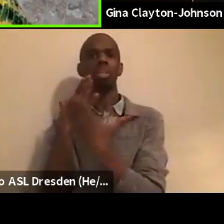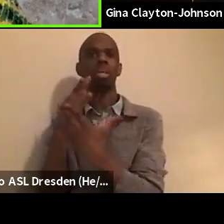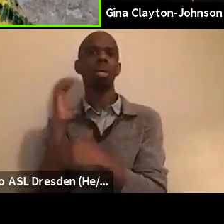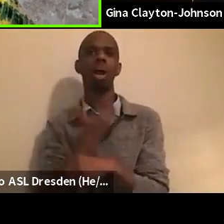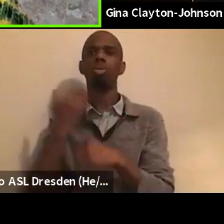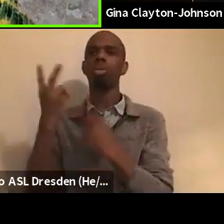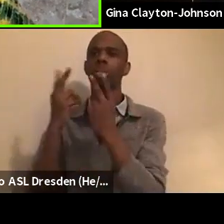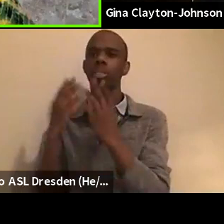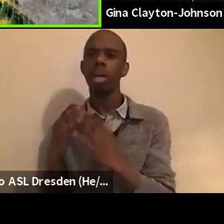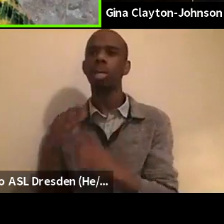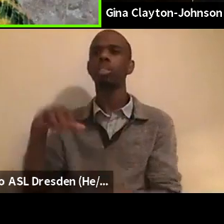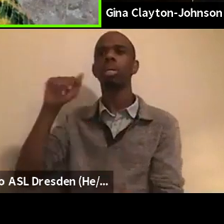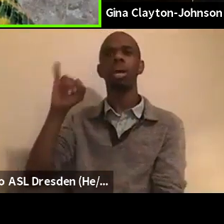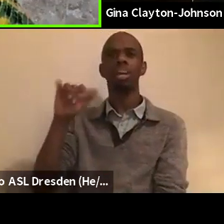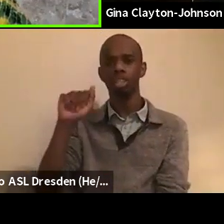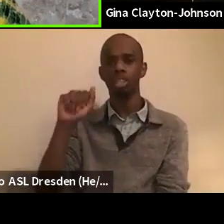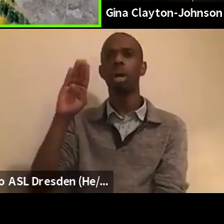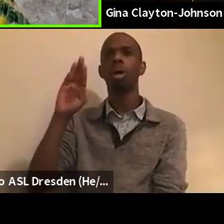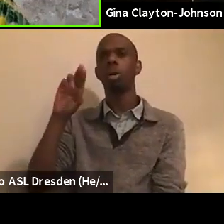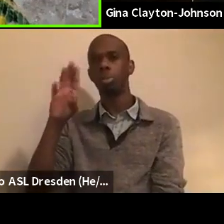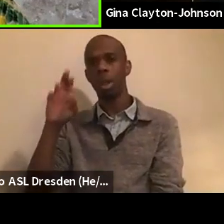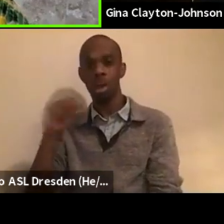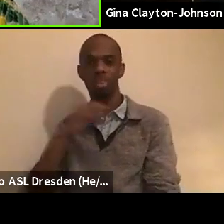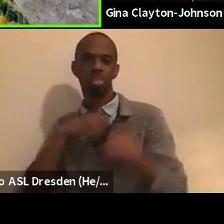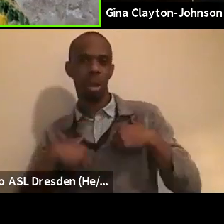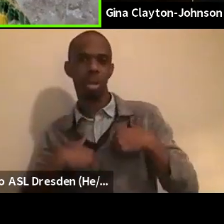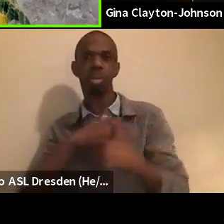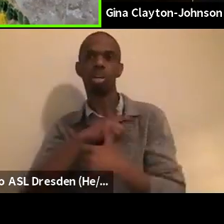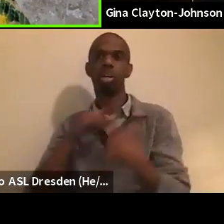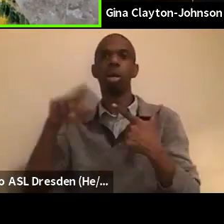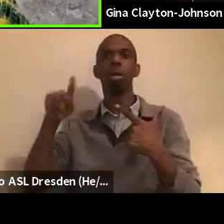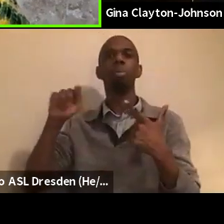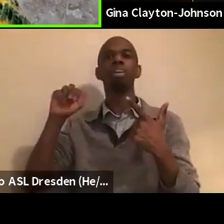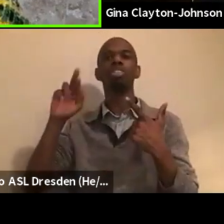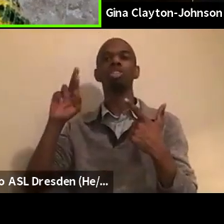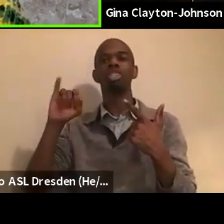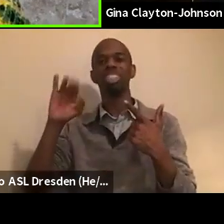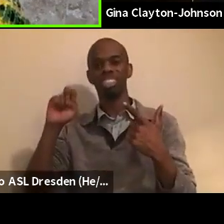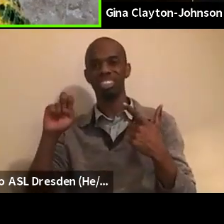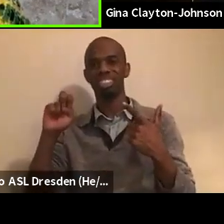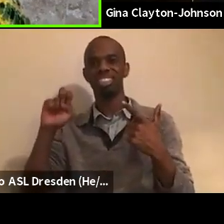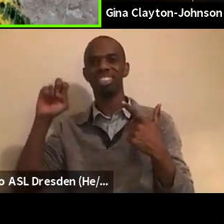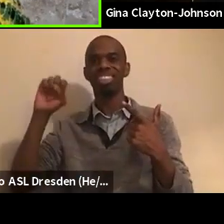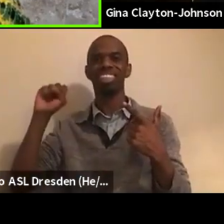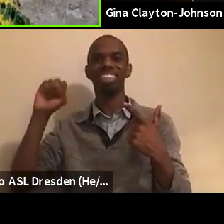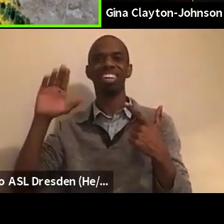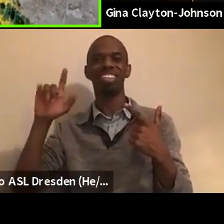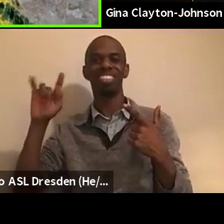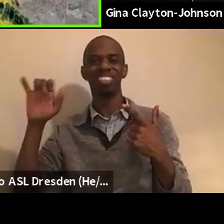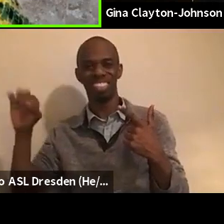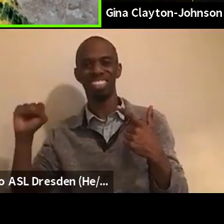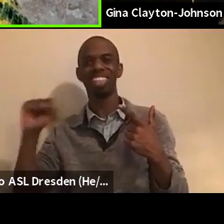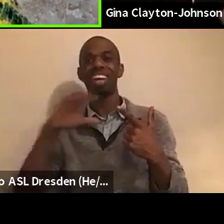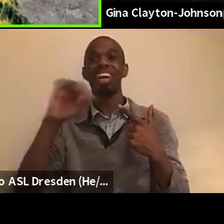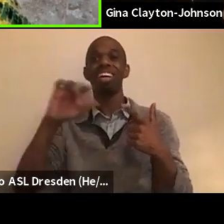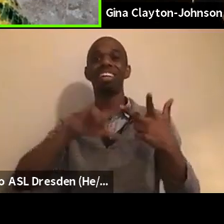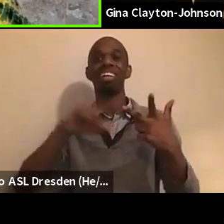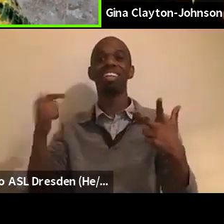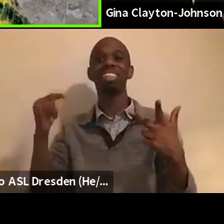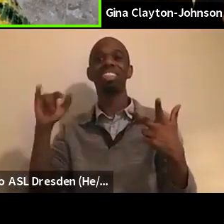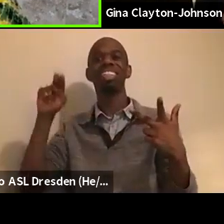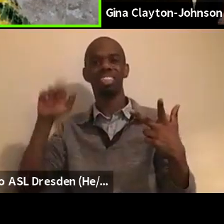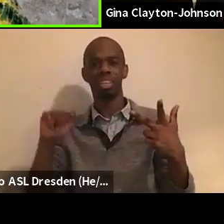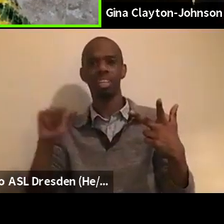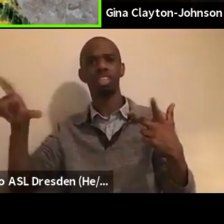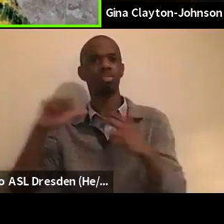thank you patrice colors co-founder of black lives matter thank you gina clayton johnson founder of se justice and